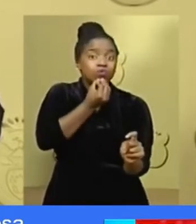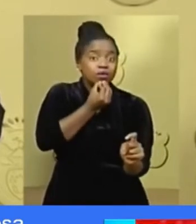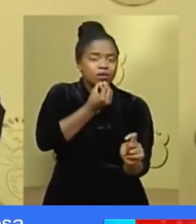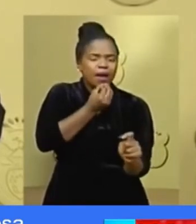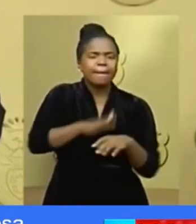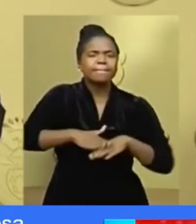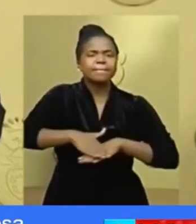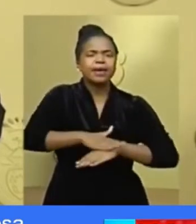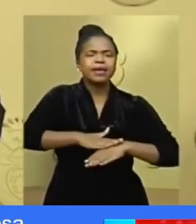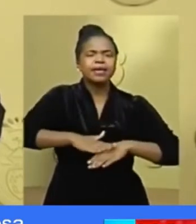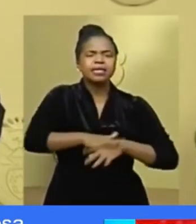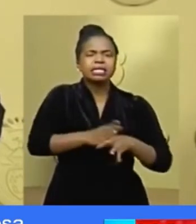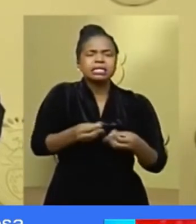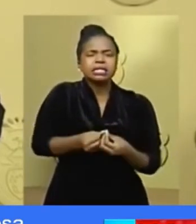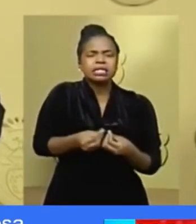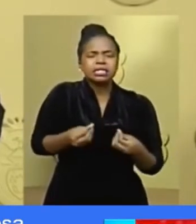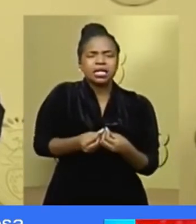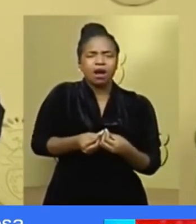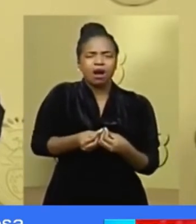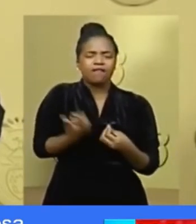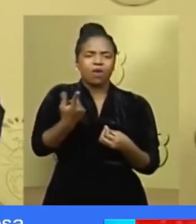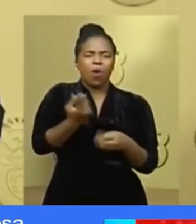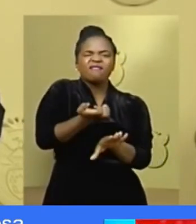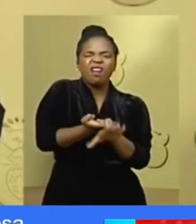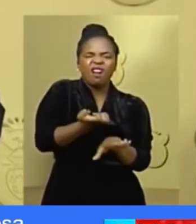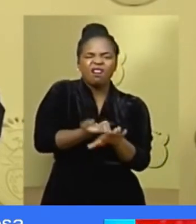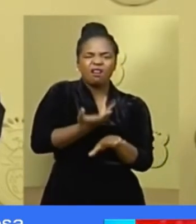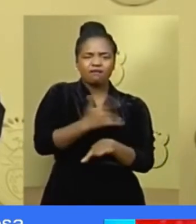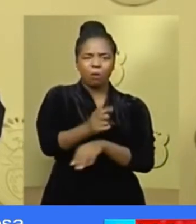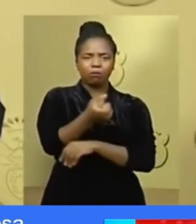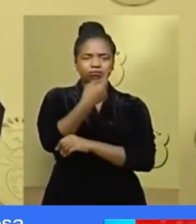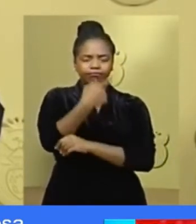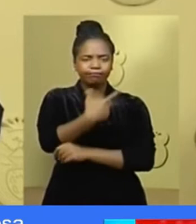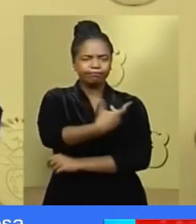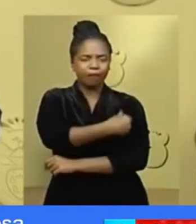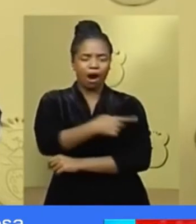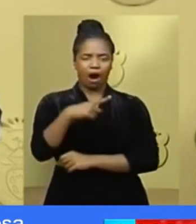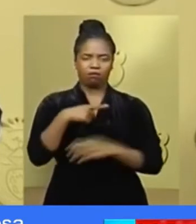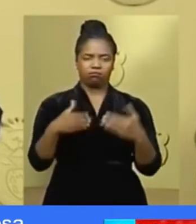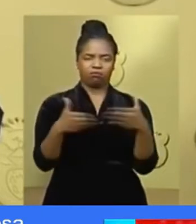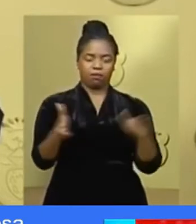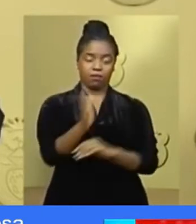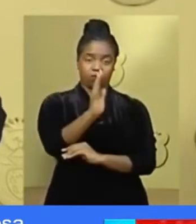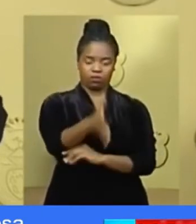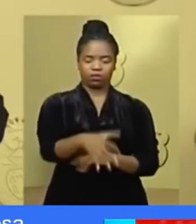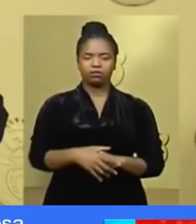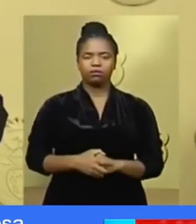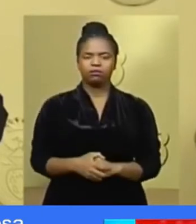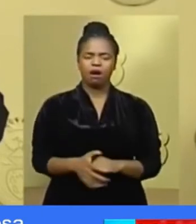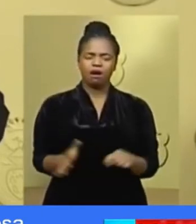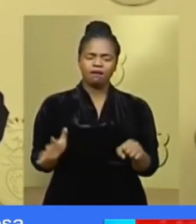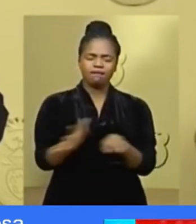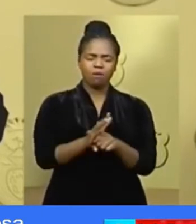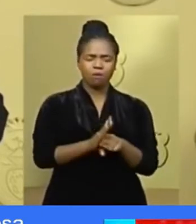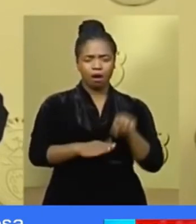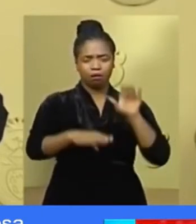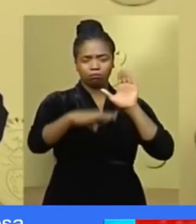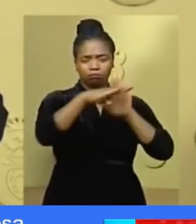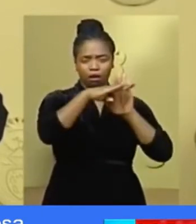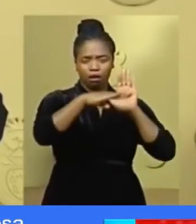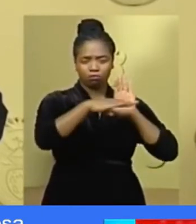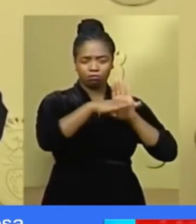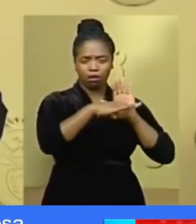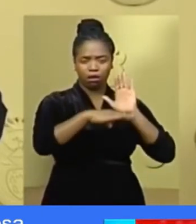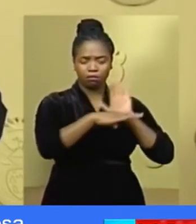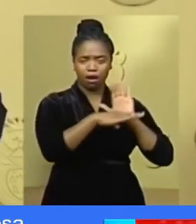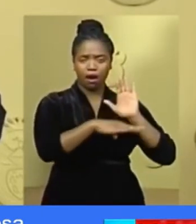basic goods and medical supplies will remain open. We will publish a full list of the categories of